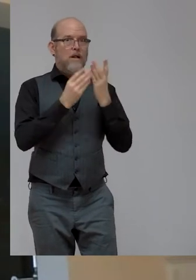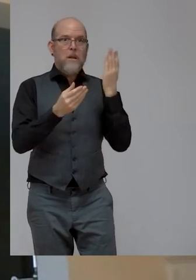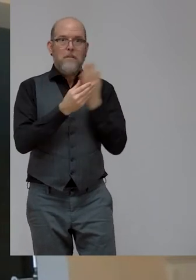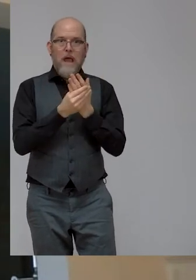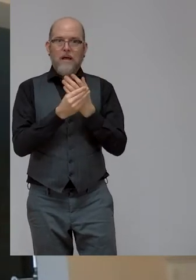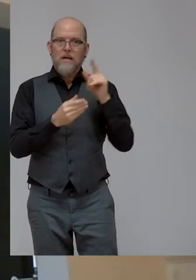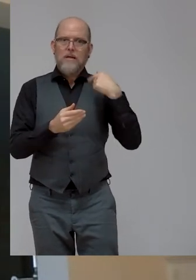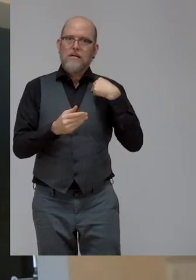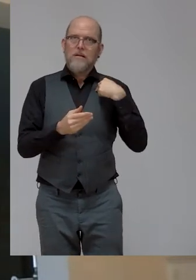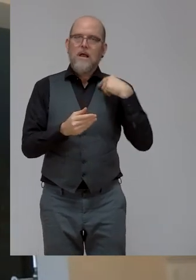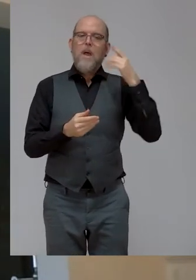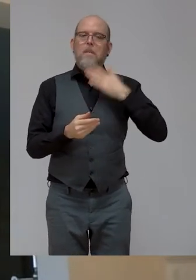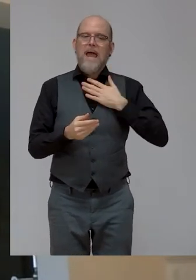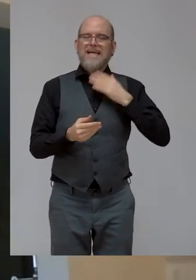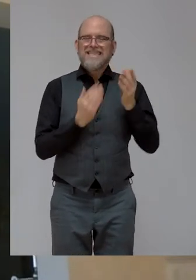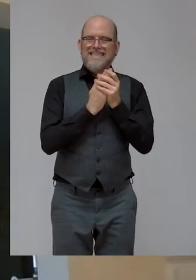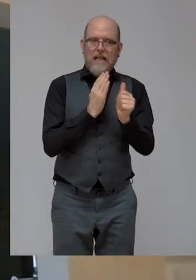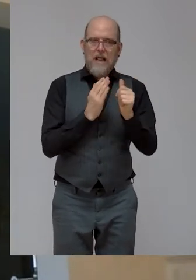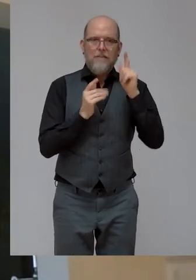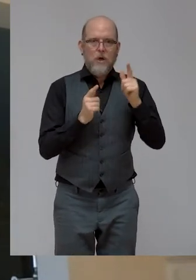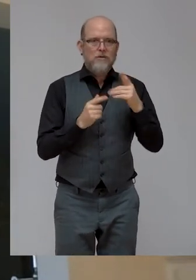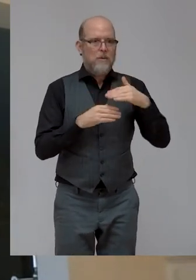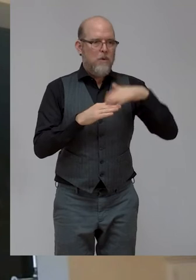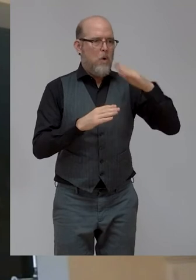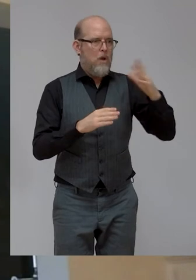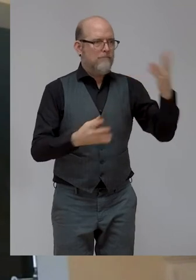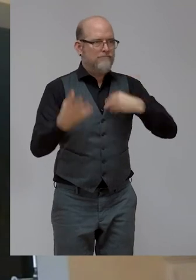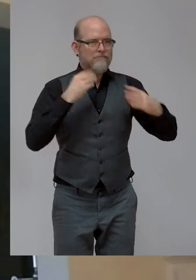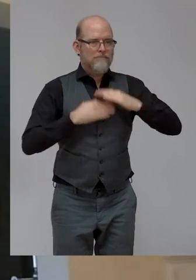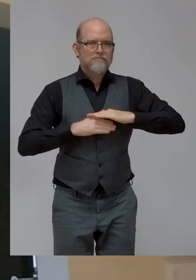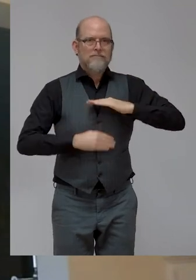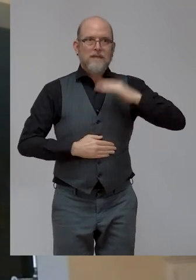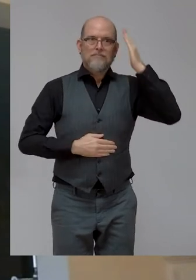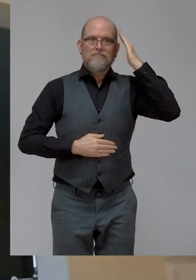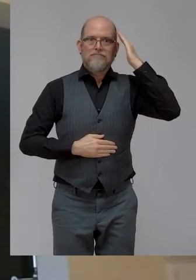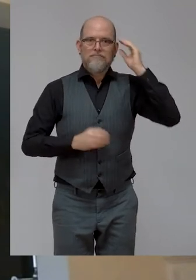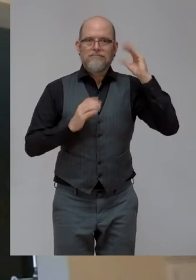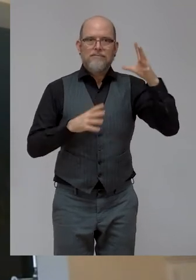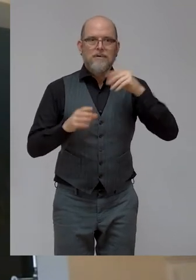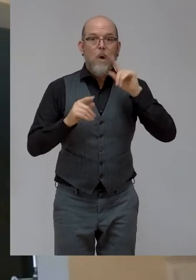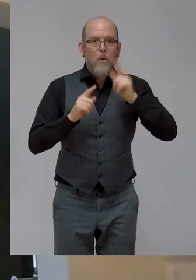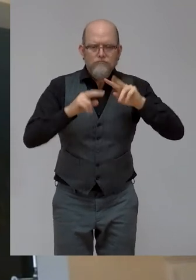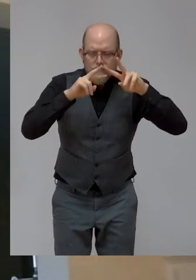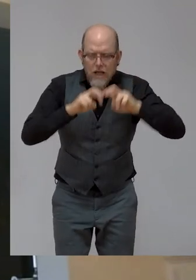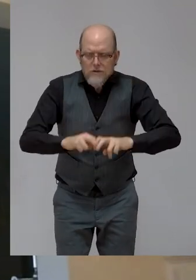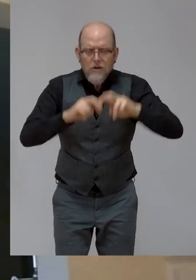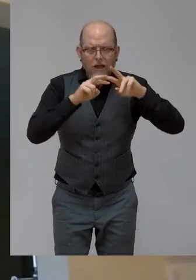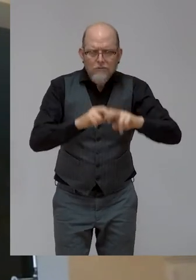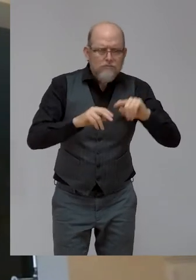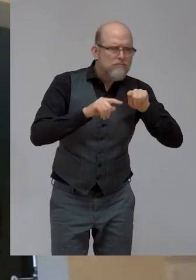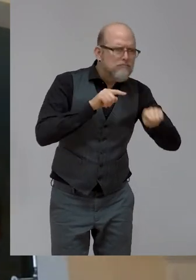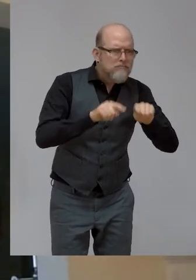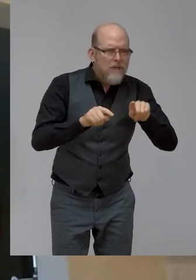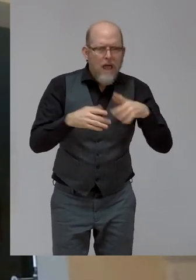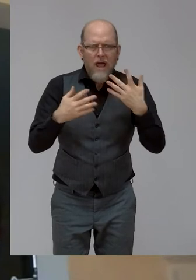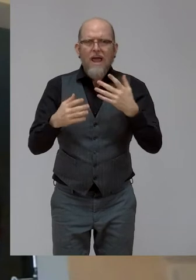provide the analytics around what works, explore and have deep analyses of